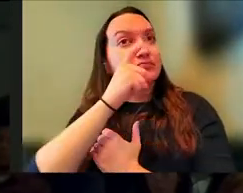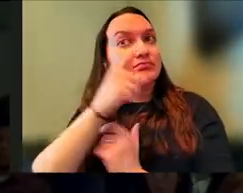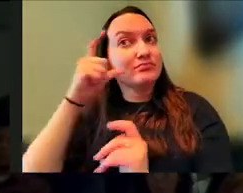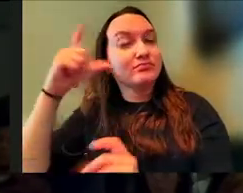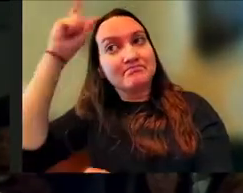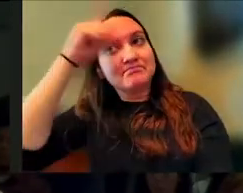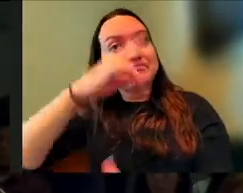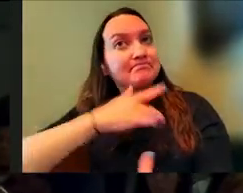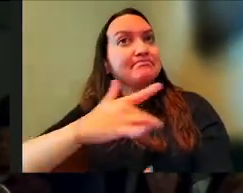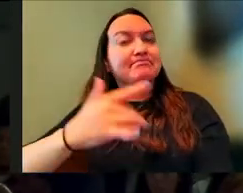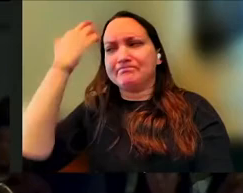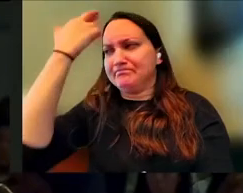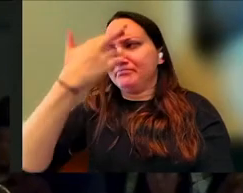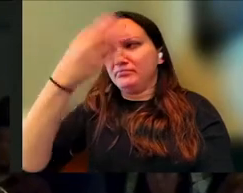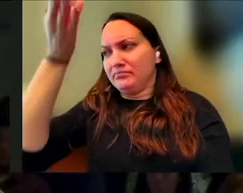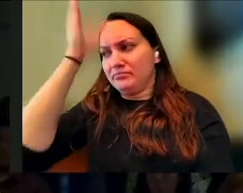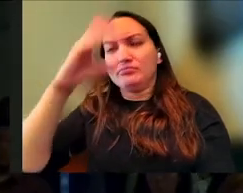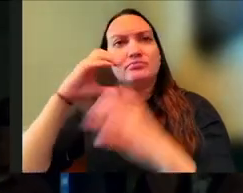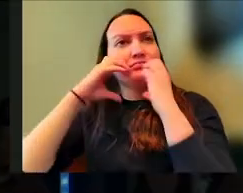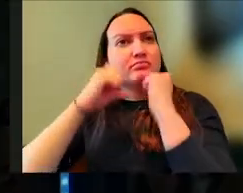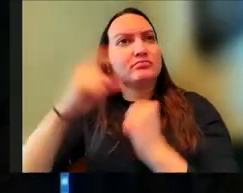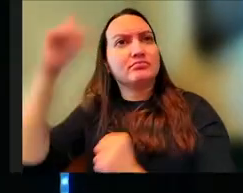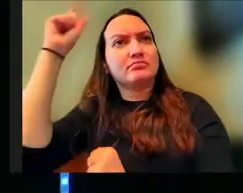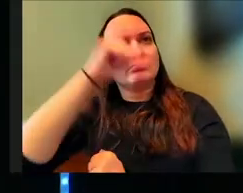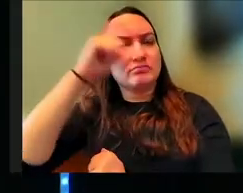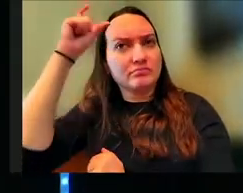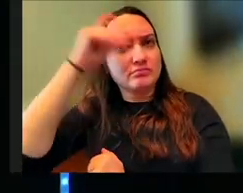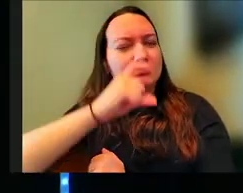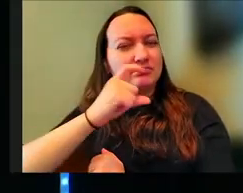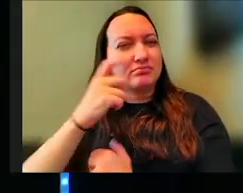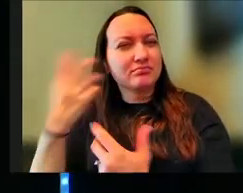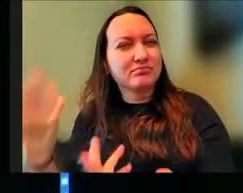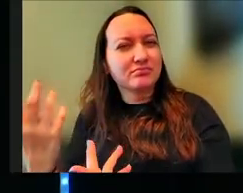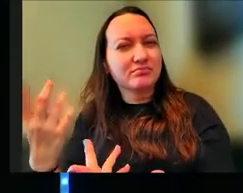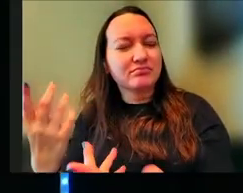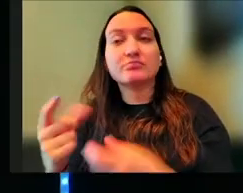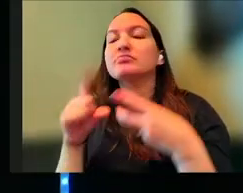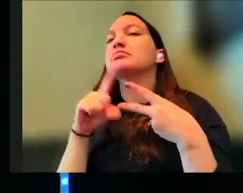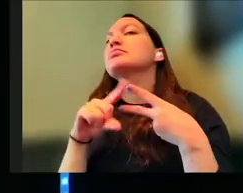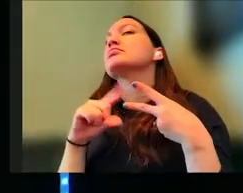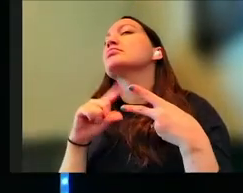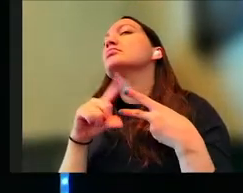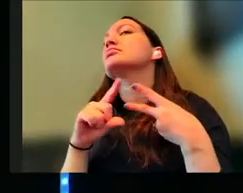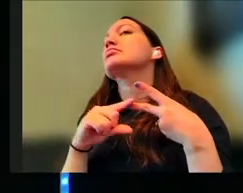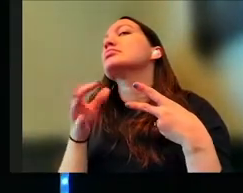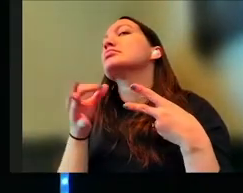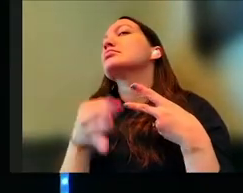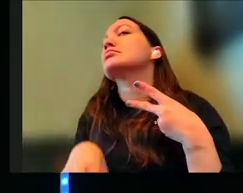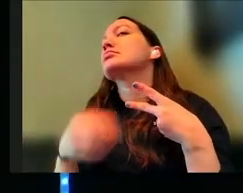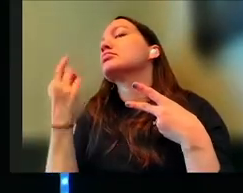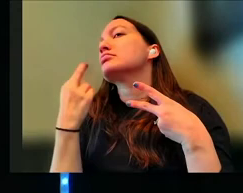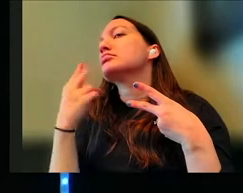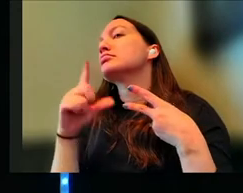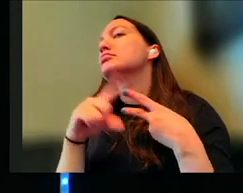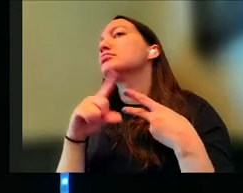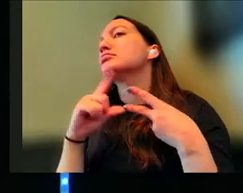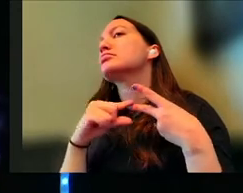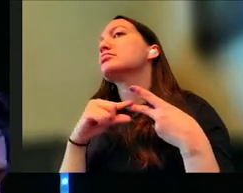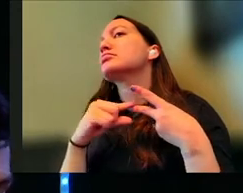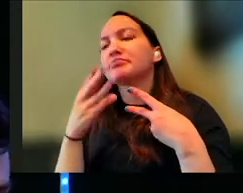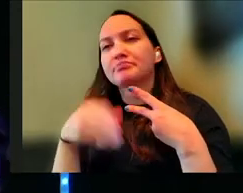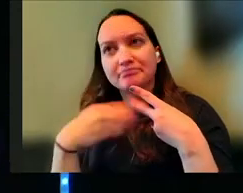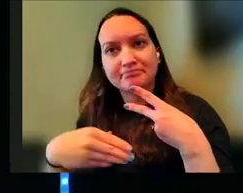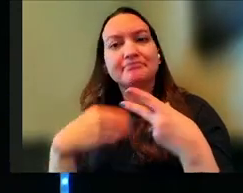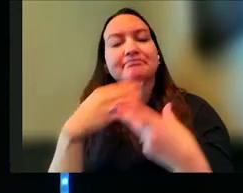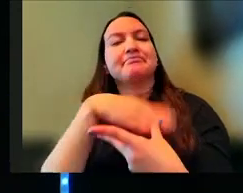why is it that God values wisdom so much? Two reasons. Two very simple reasons for us to hold on to as we move throughout the rest of this series,